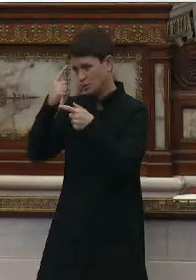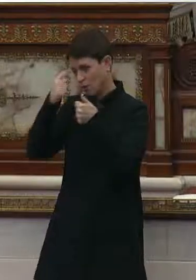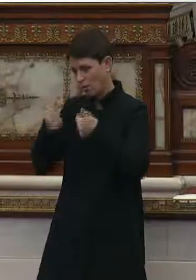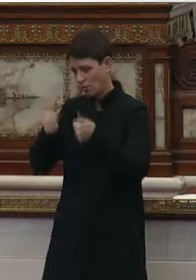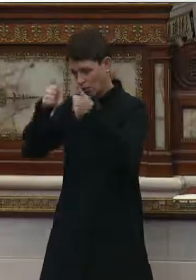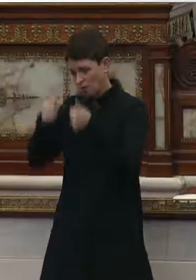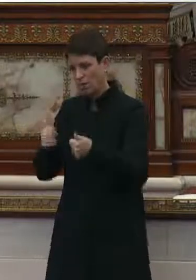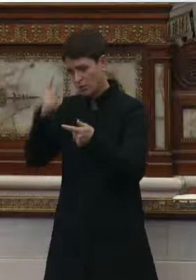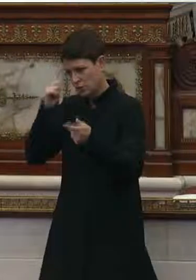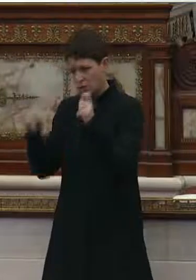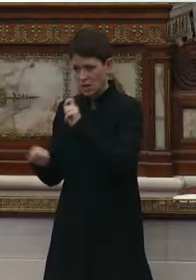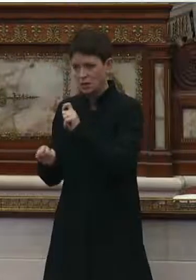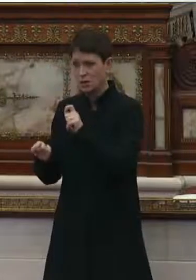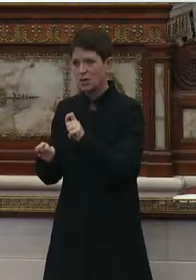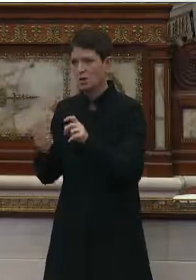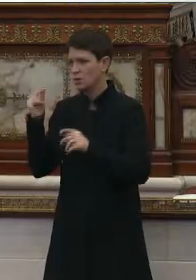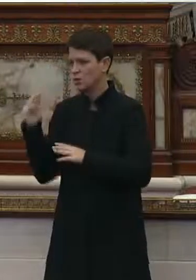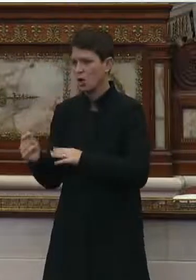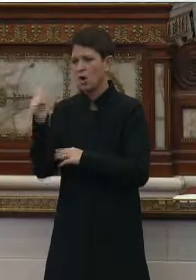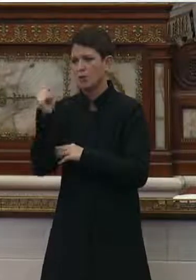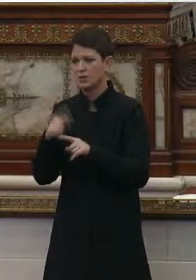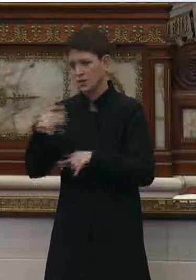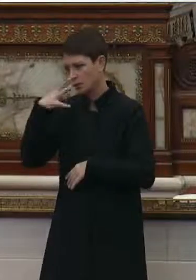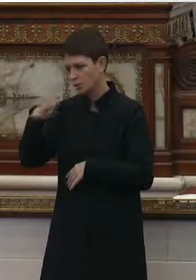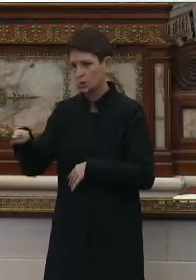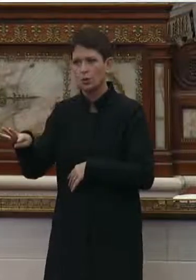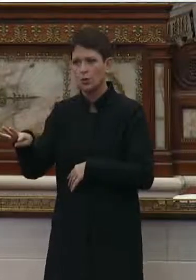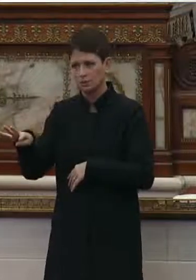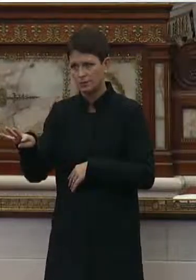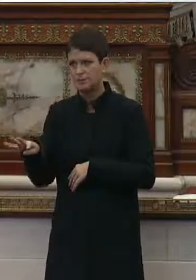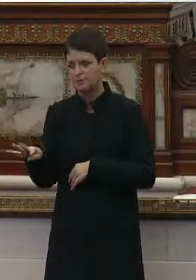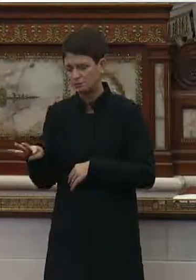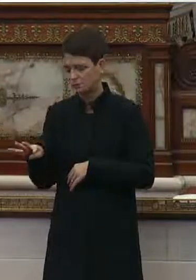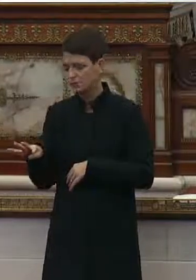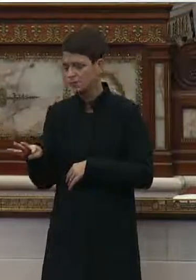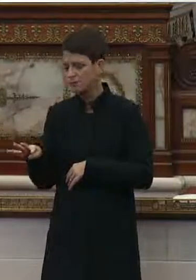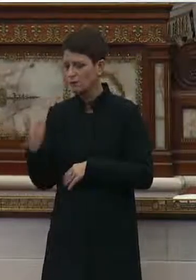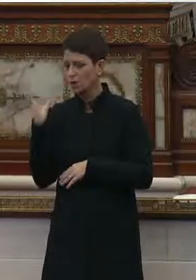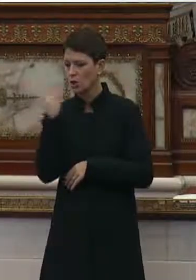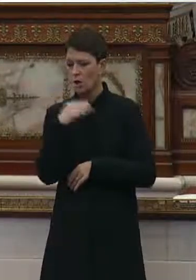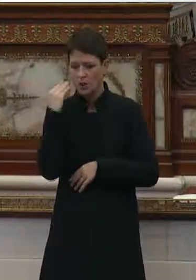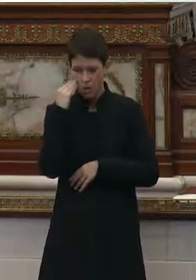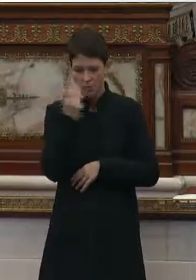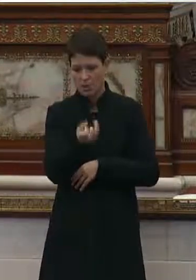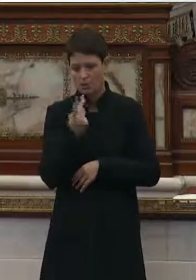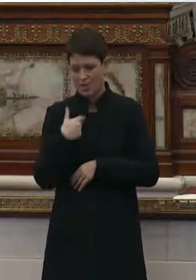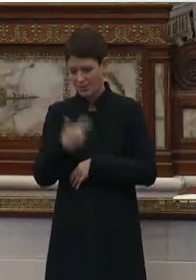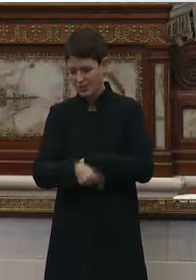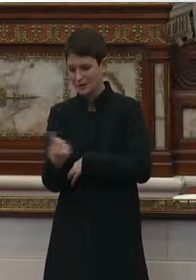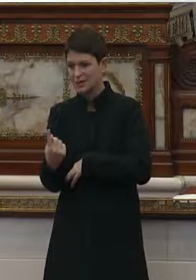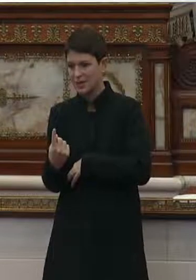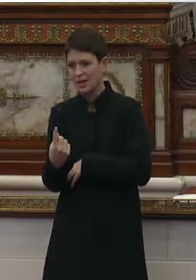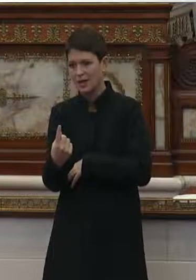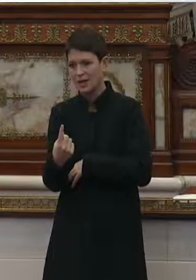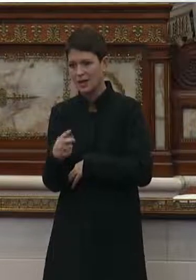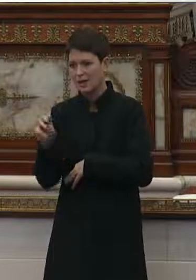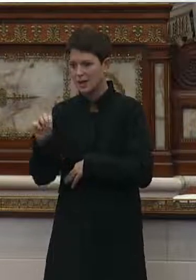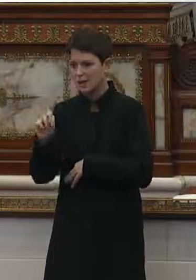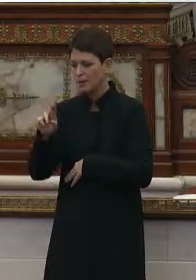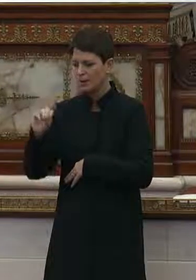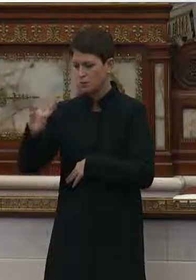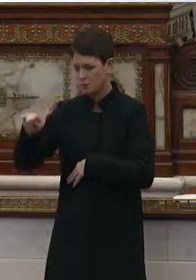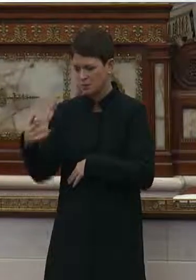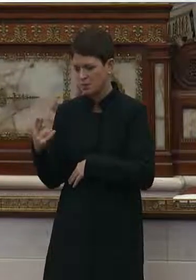you know, it was almost almost like it was being ignored. And so then going home and then coming back the next day and see that, you know, Mrs. Smith